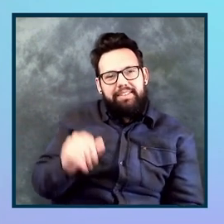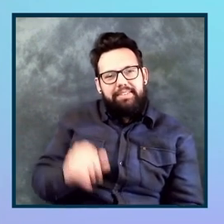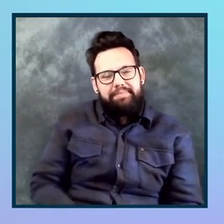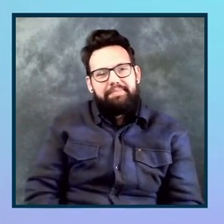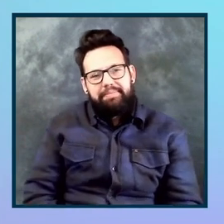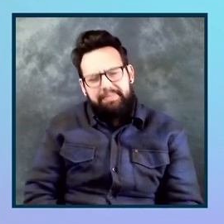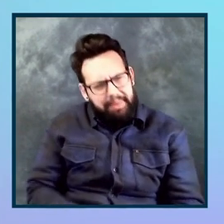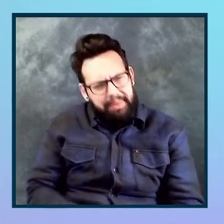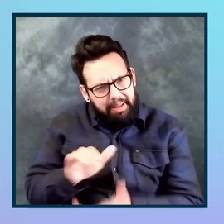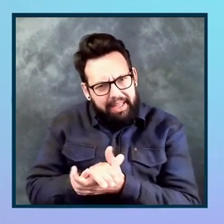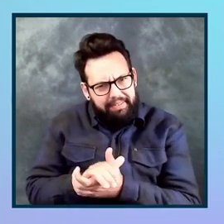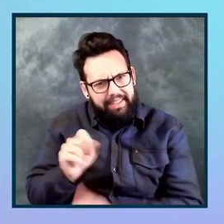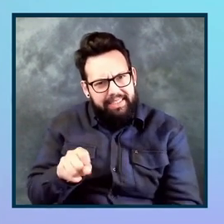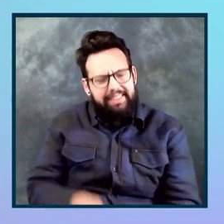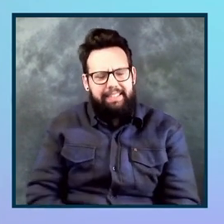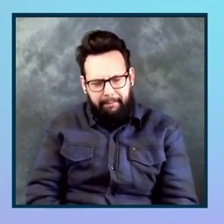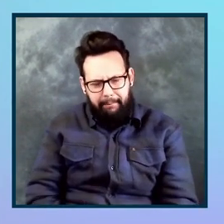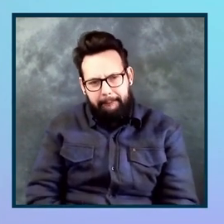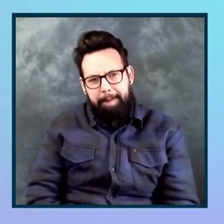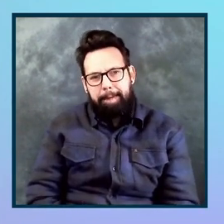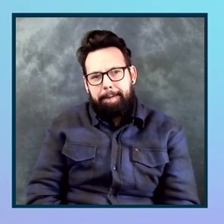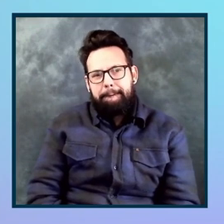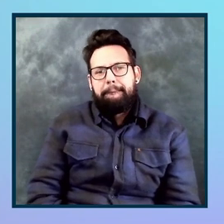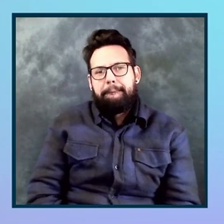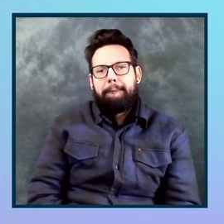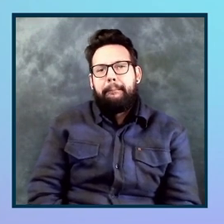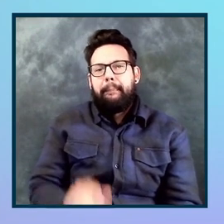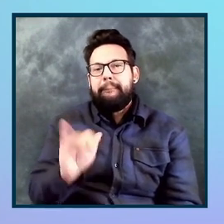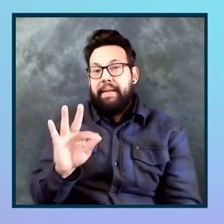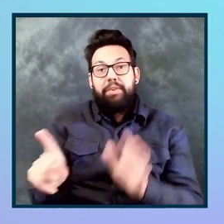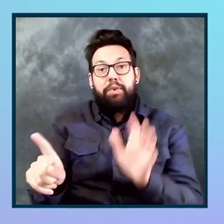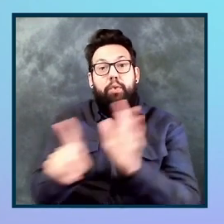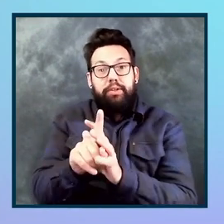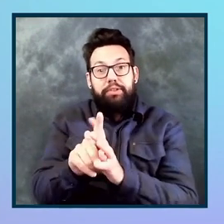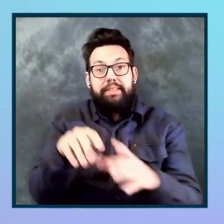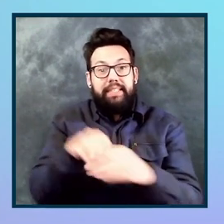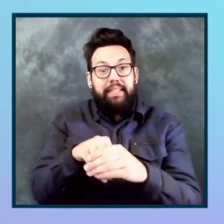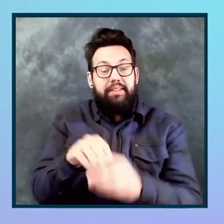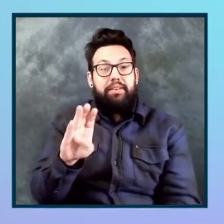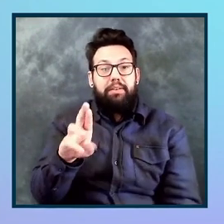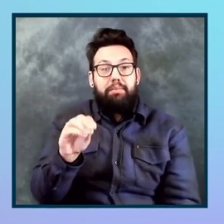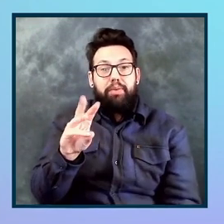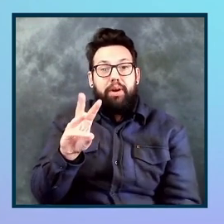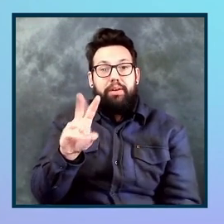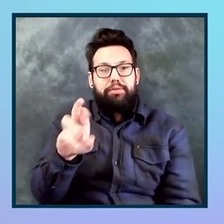I believe so too. Yeah. If it's rendered in the browser, the extension can scan it.